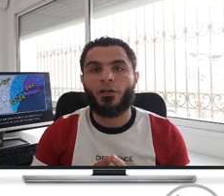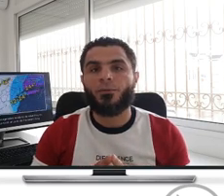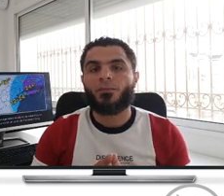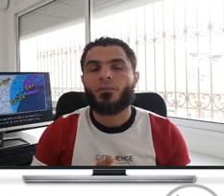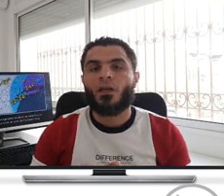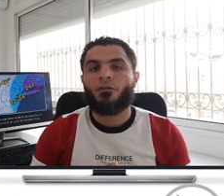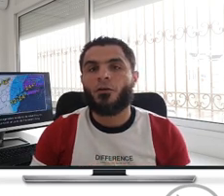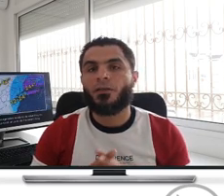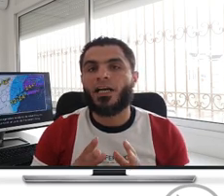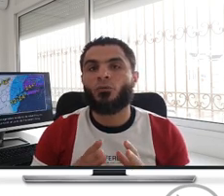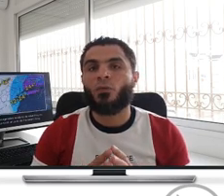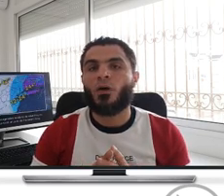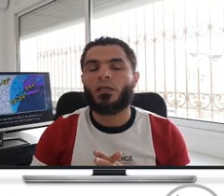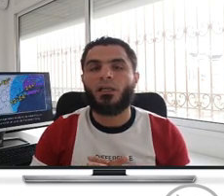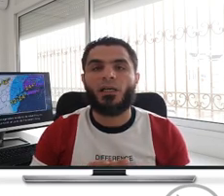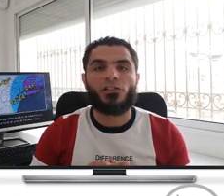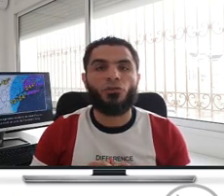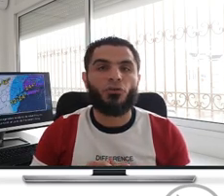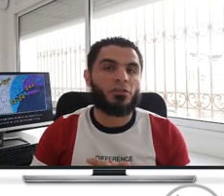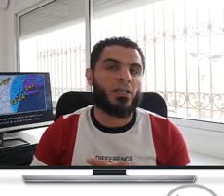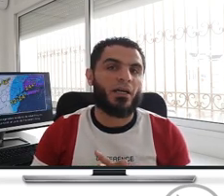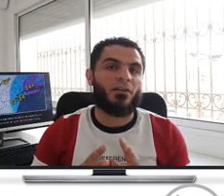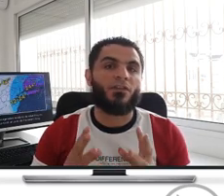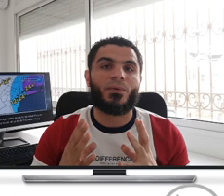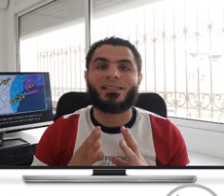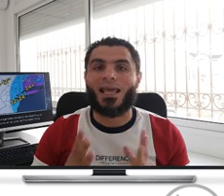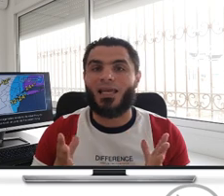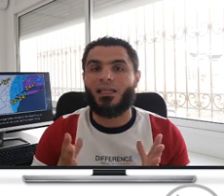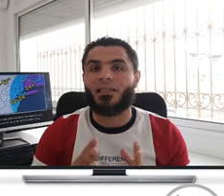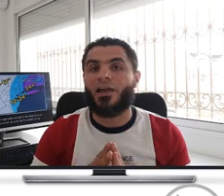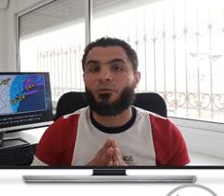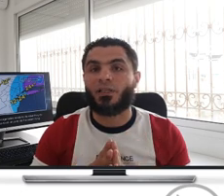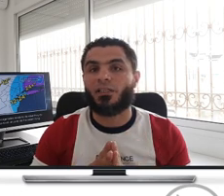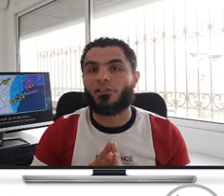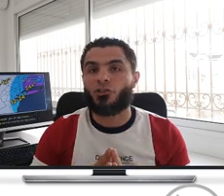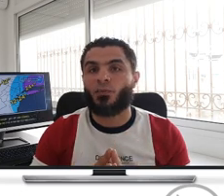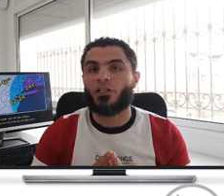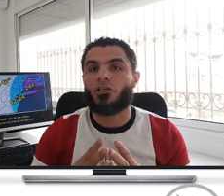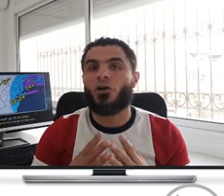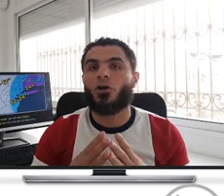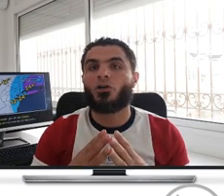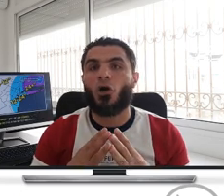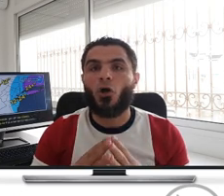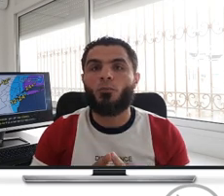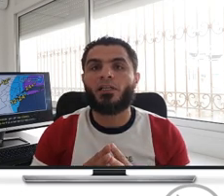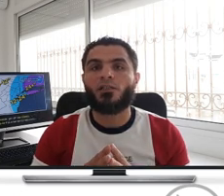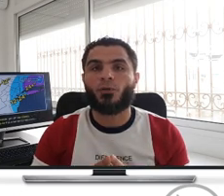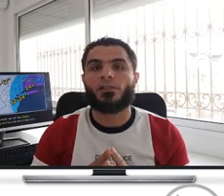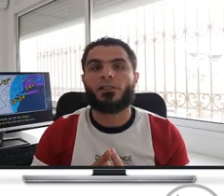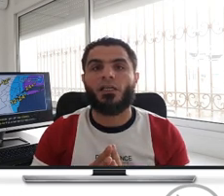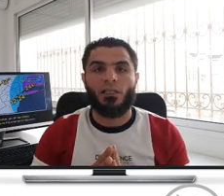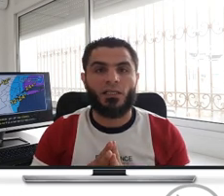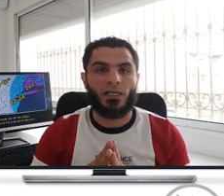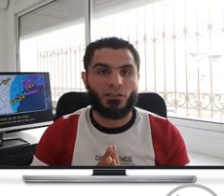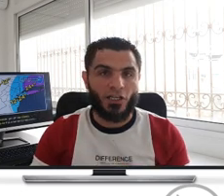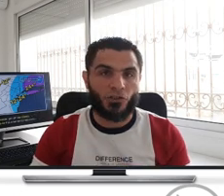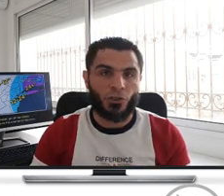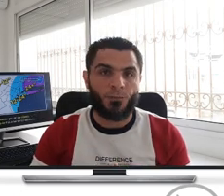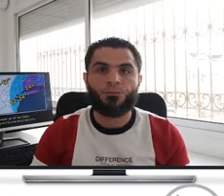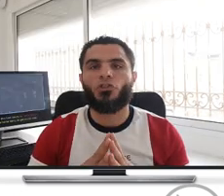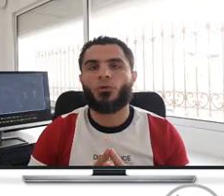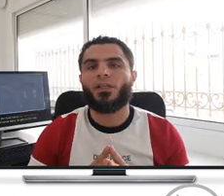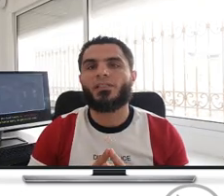hot water. For 911, it is used if there is any life-threatening situation or a homeless person in